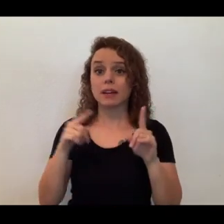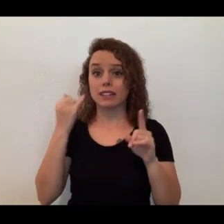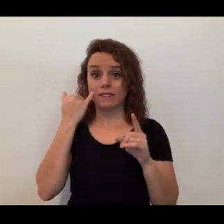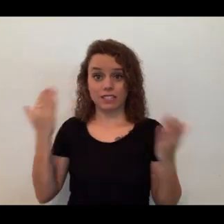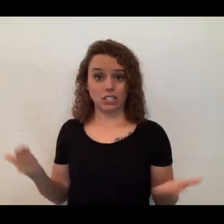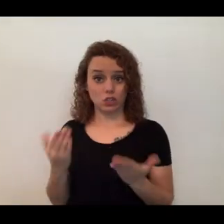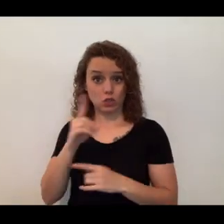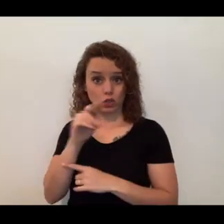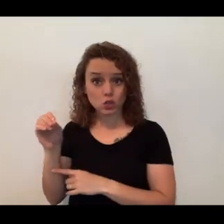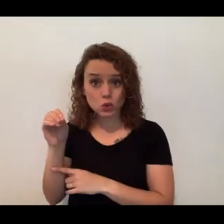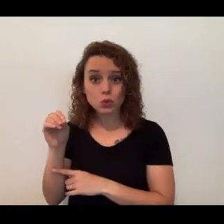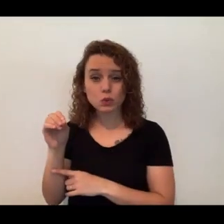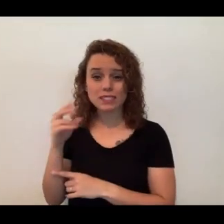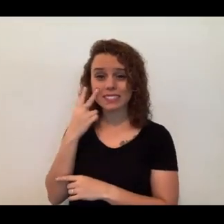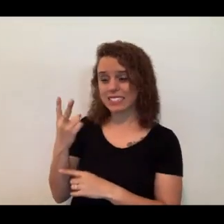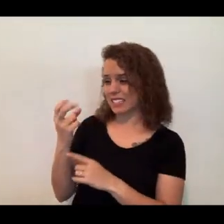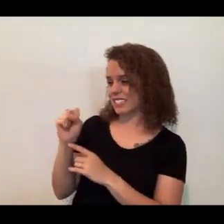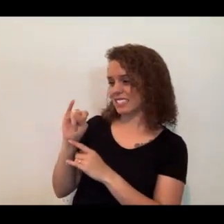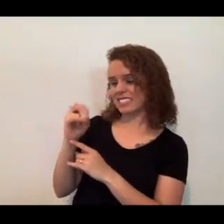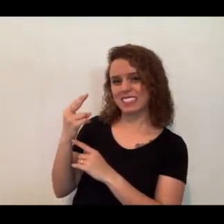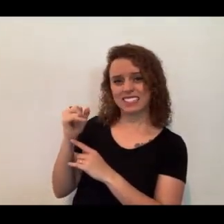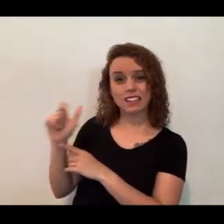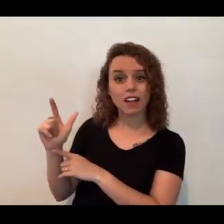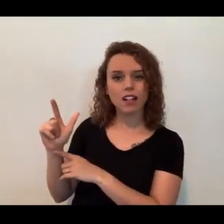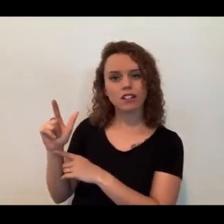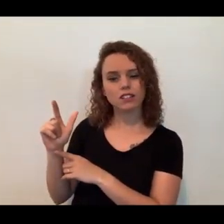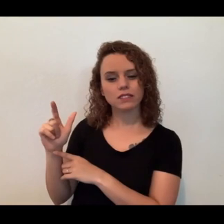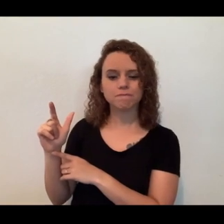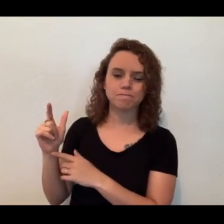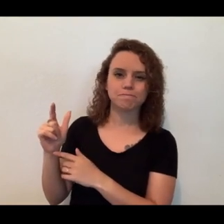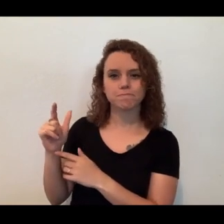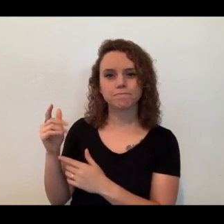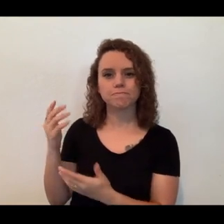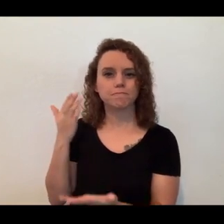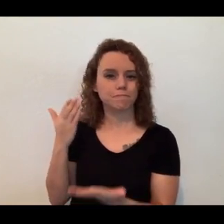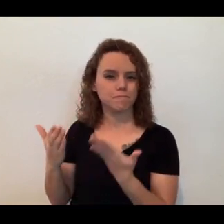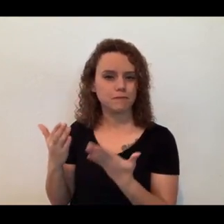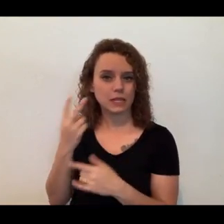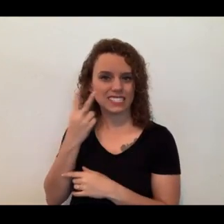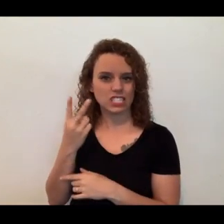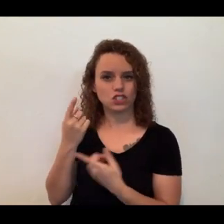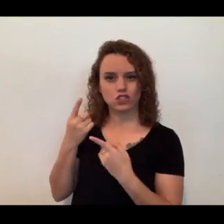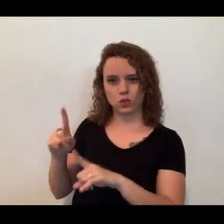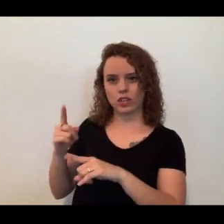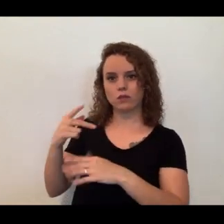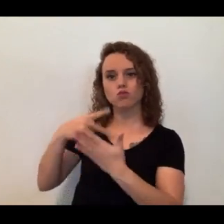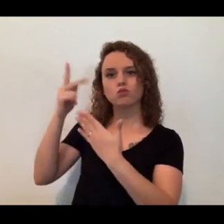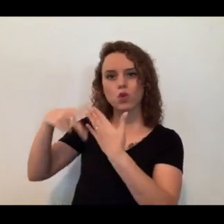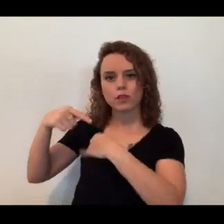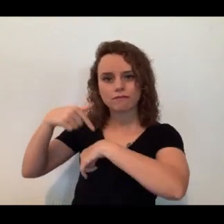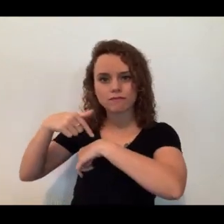seeing C.L. is going to be something where you can only see her during programming time. But there are other